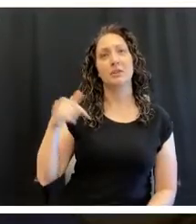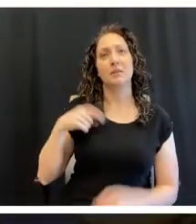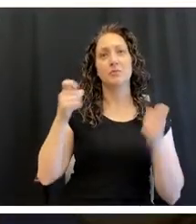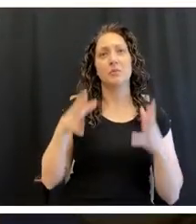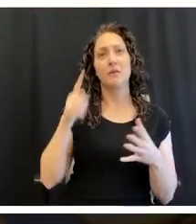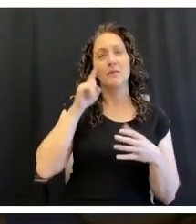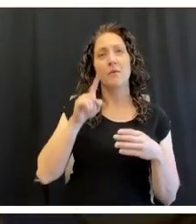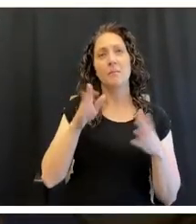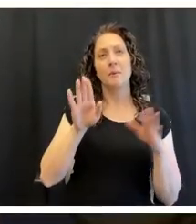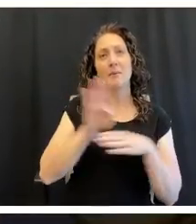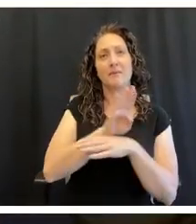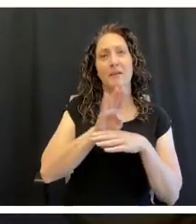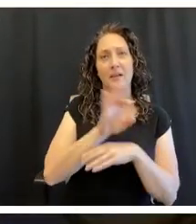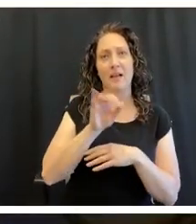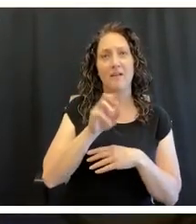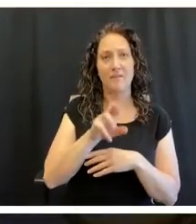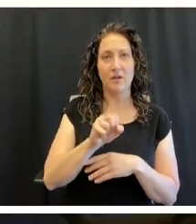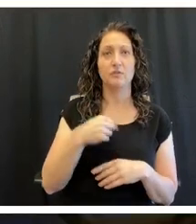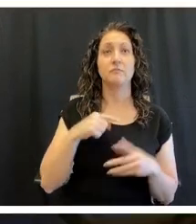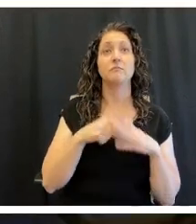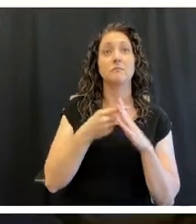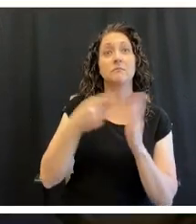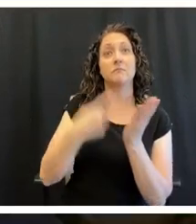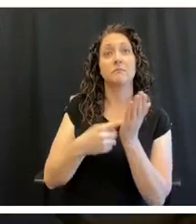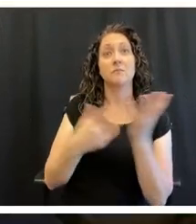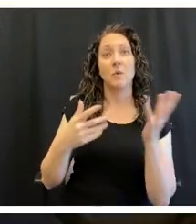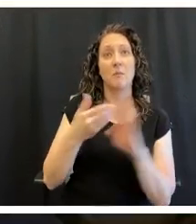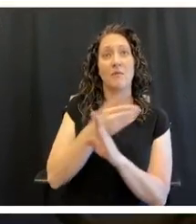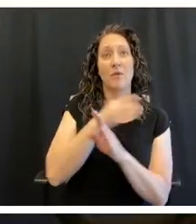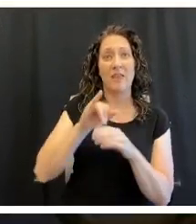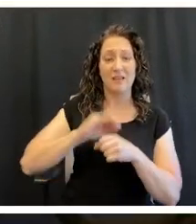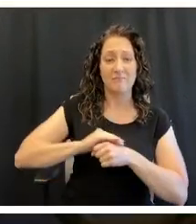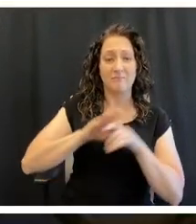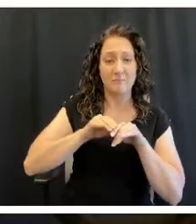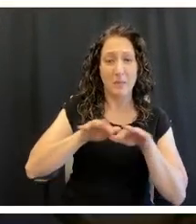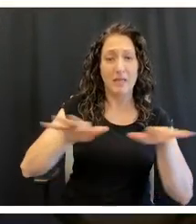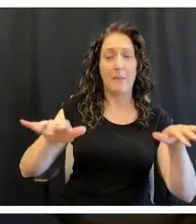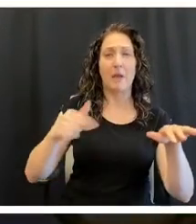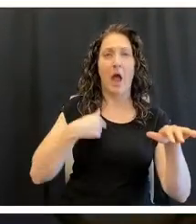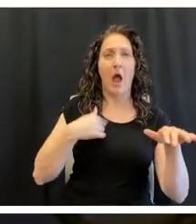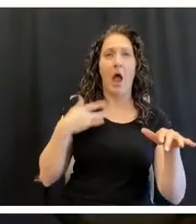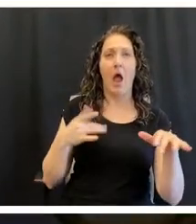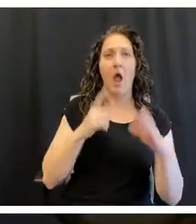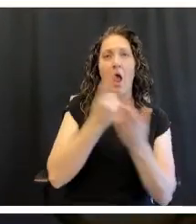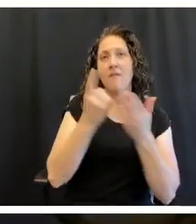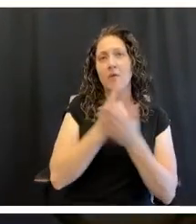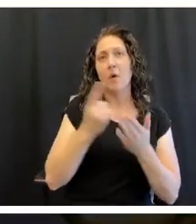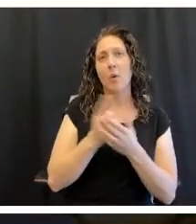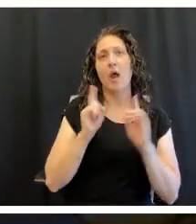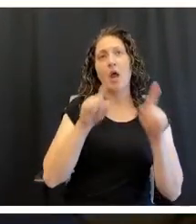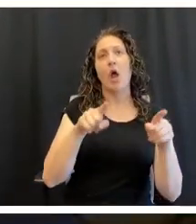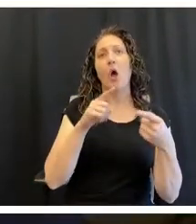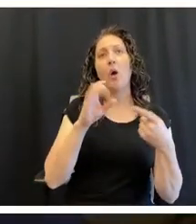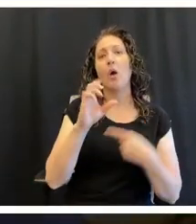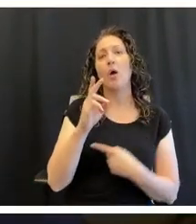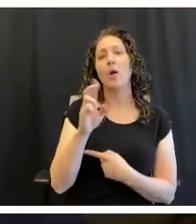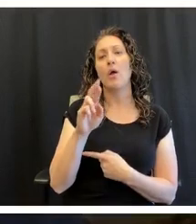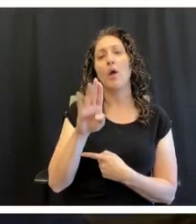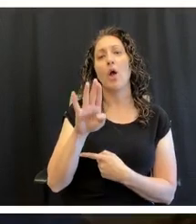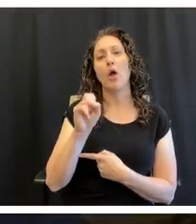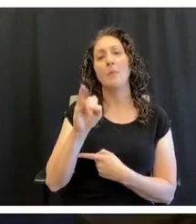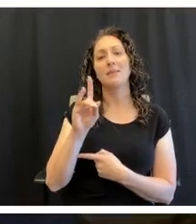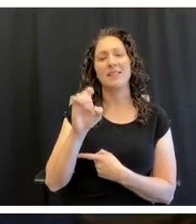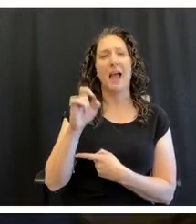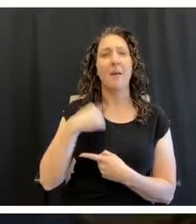I'm just going to start this session off by saying, before this pandemic, I was a weekly curbside shopper. And now I can't even seem to